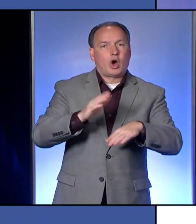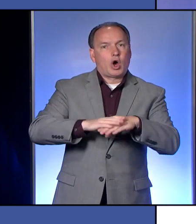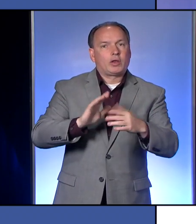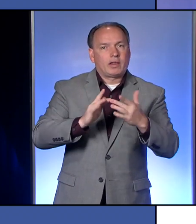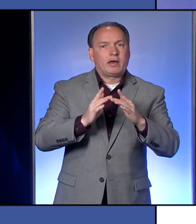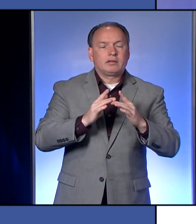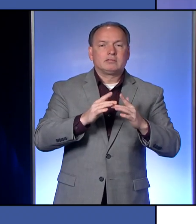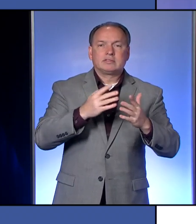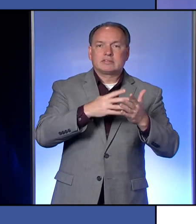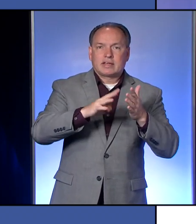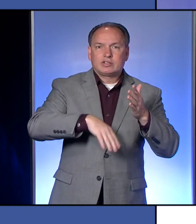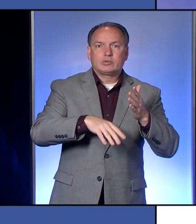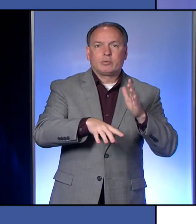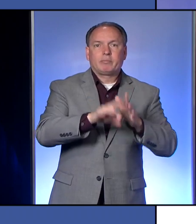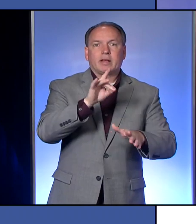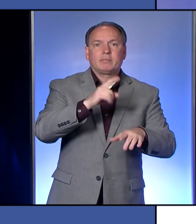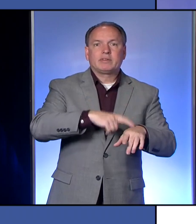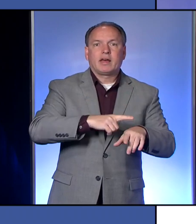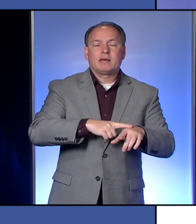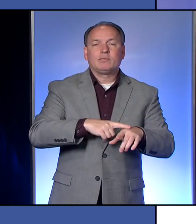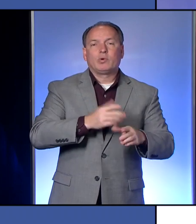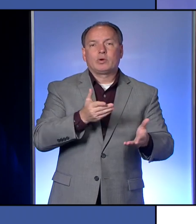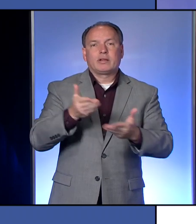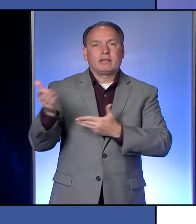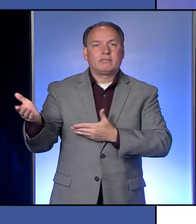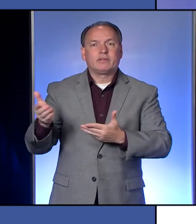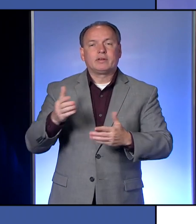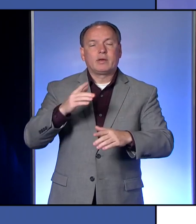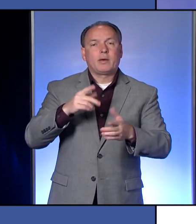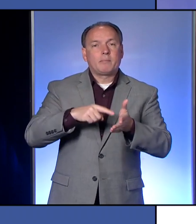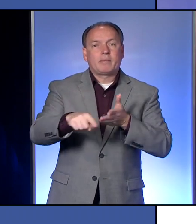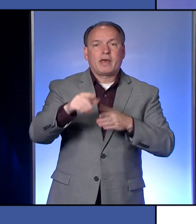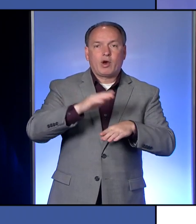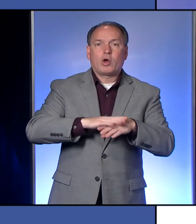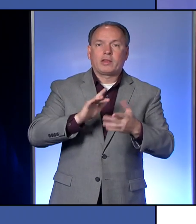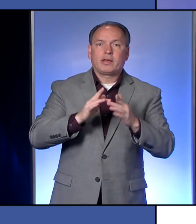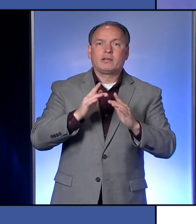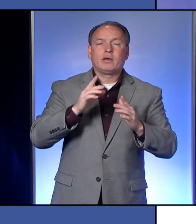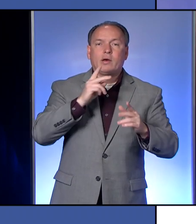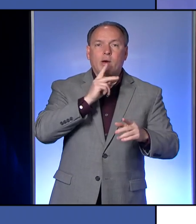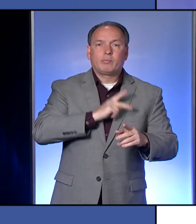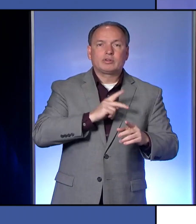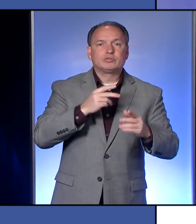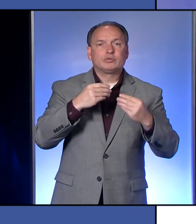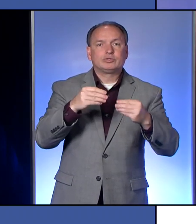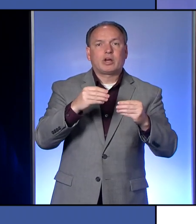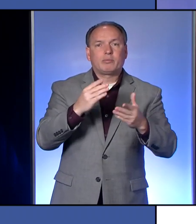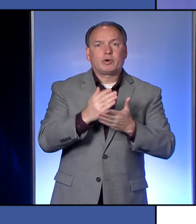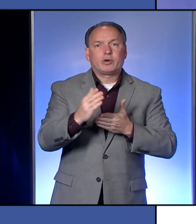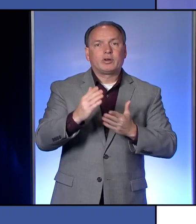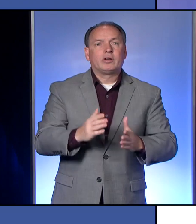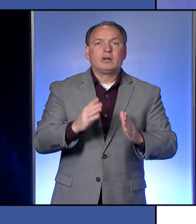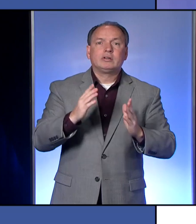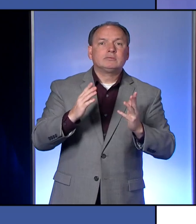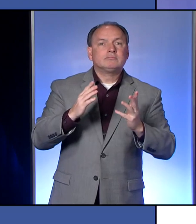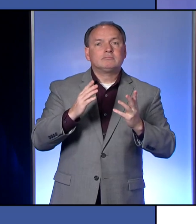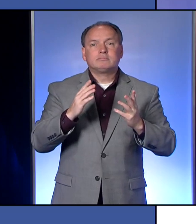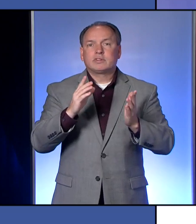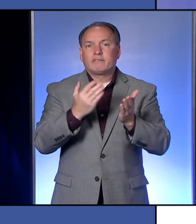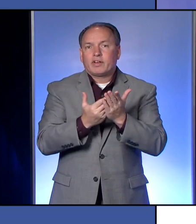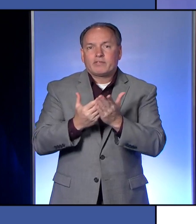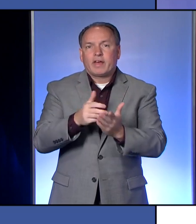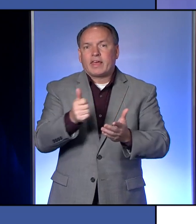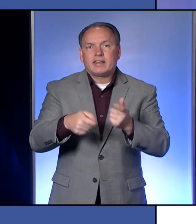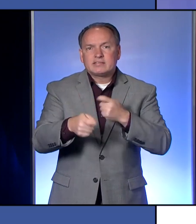schedule a delivery or pickup time and pay online. A personal shopper calls you to verify any substitutions or